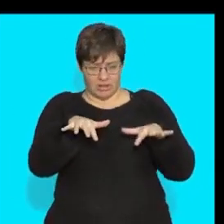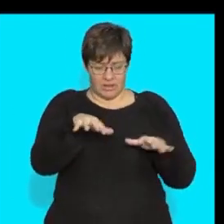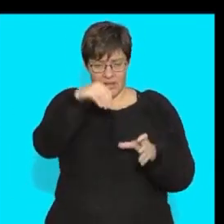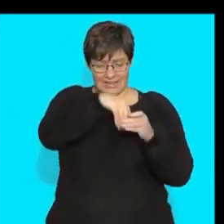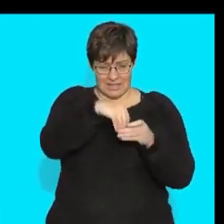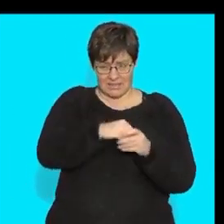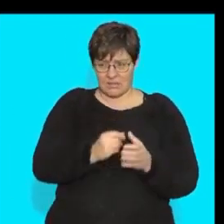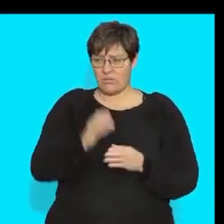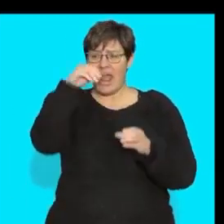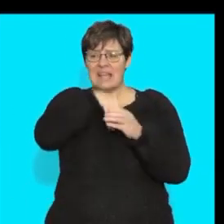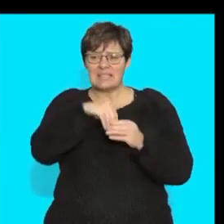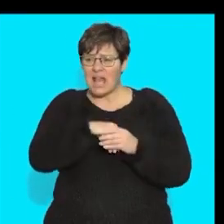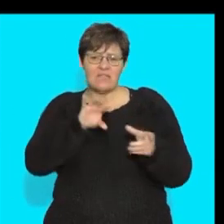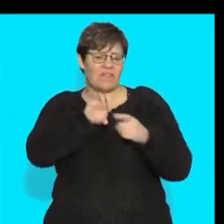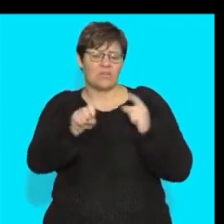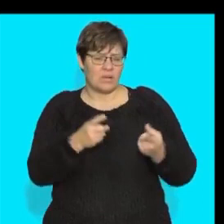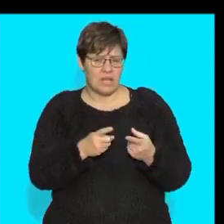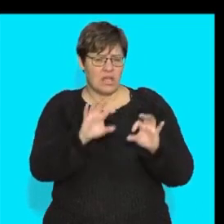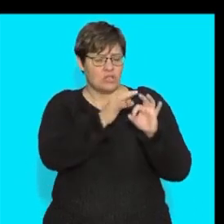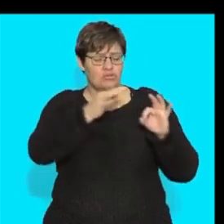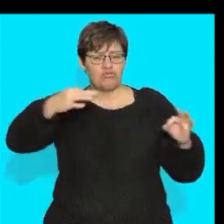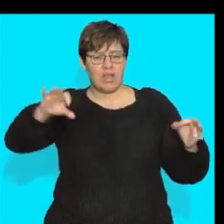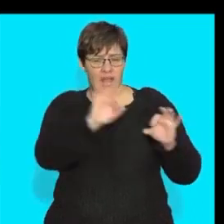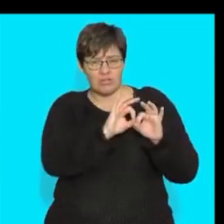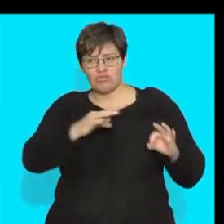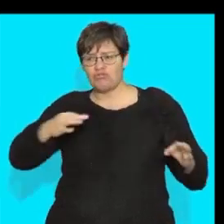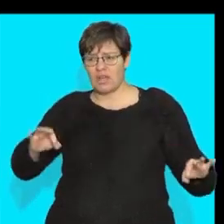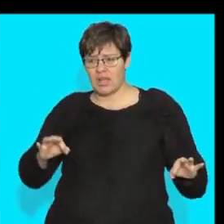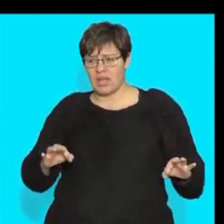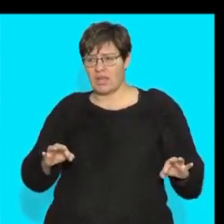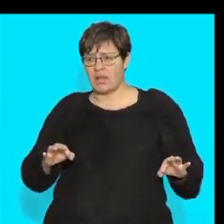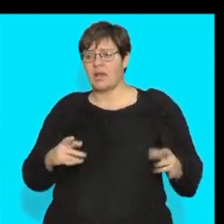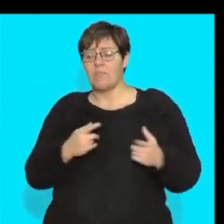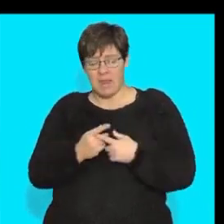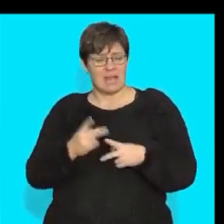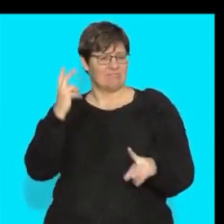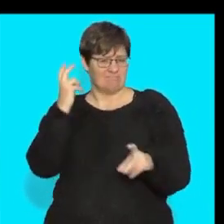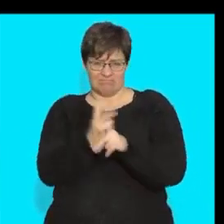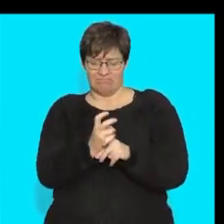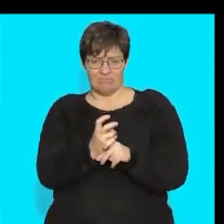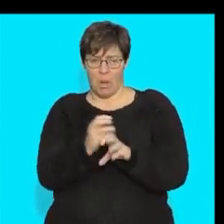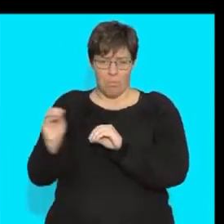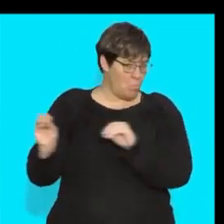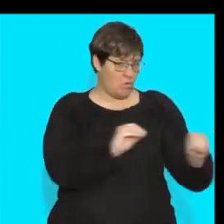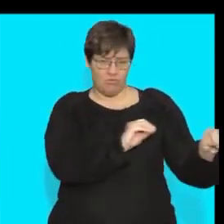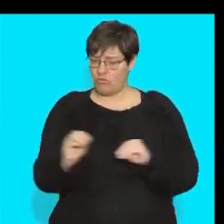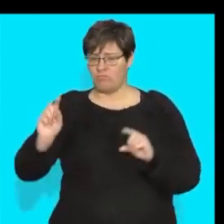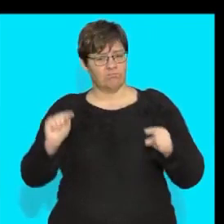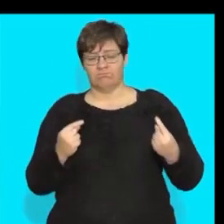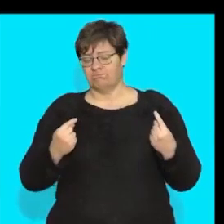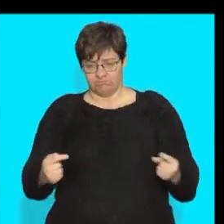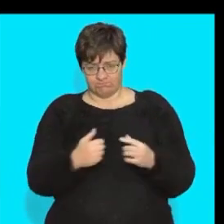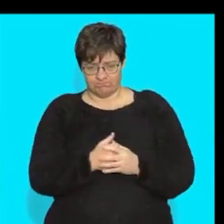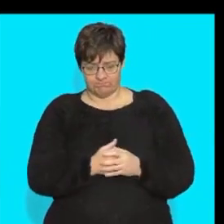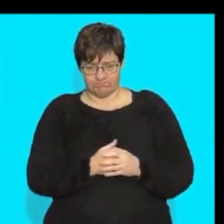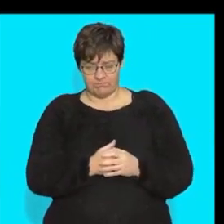find in the jelly the strings are going to be tough you can't move them however what